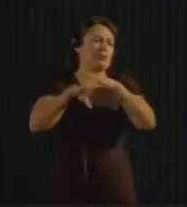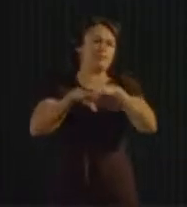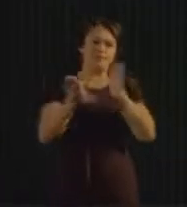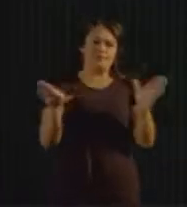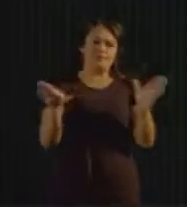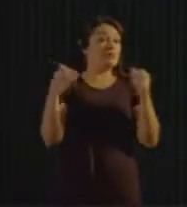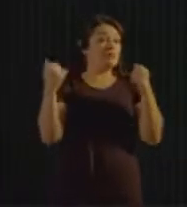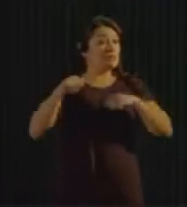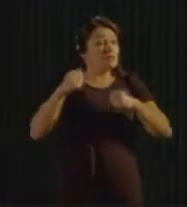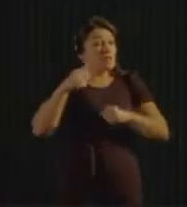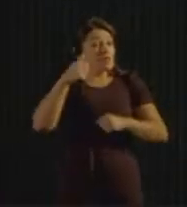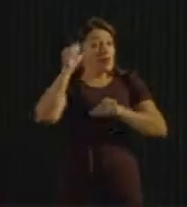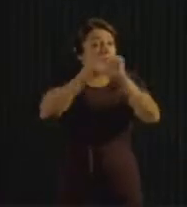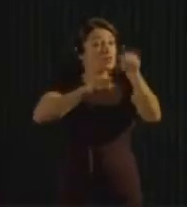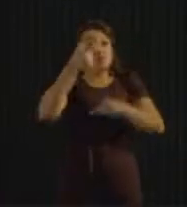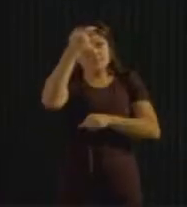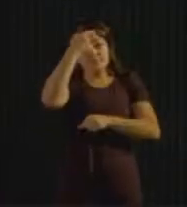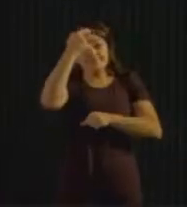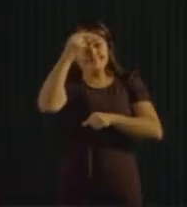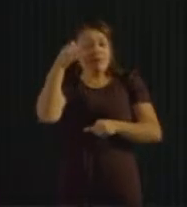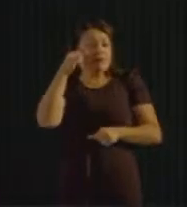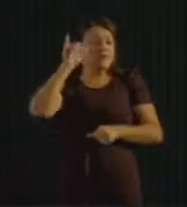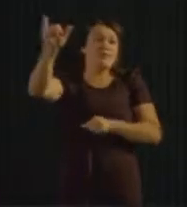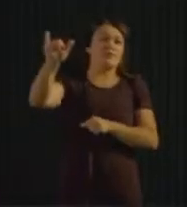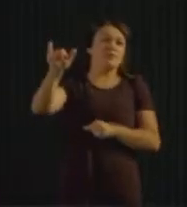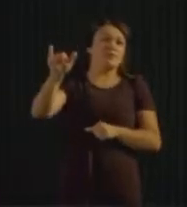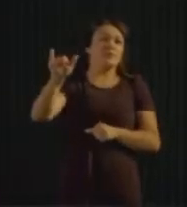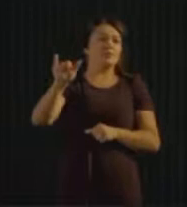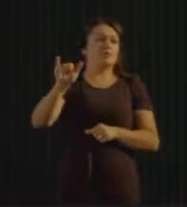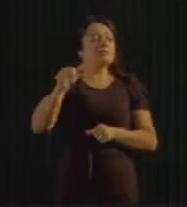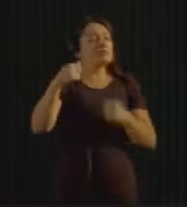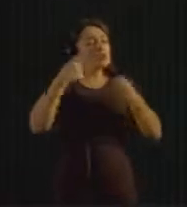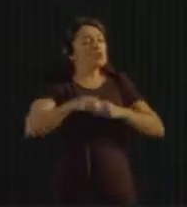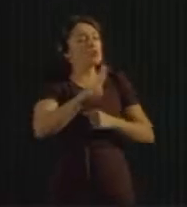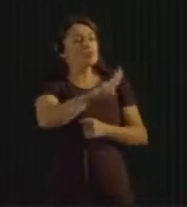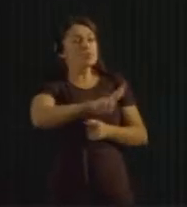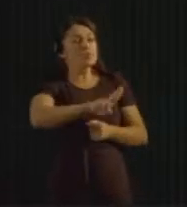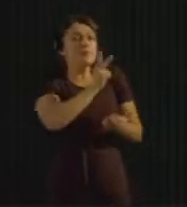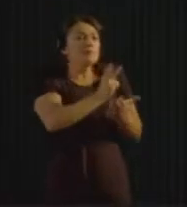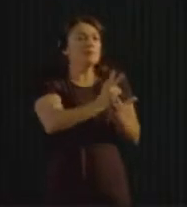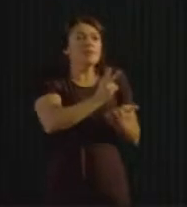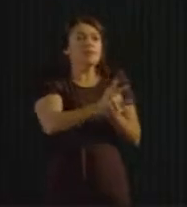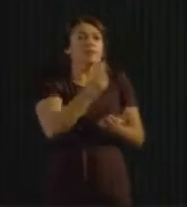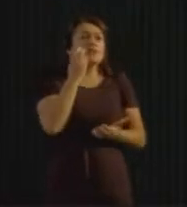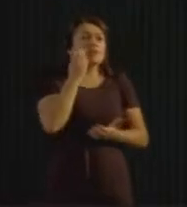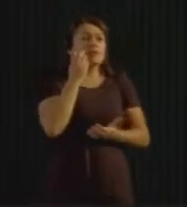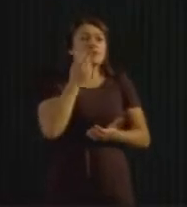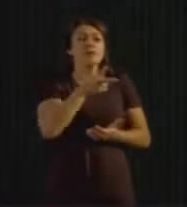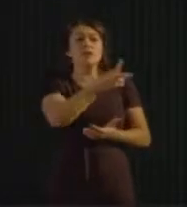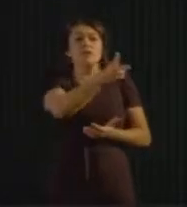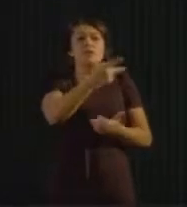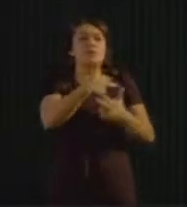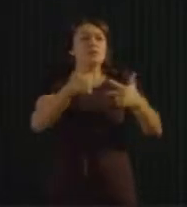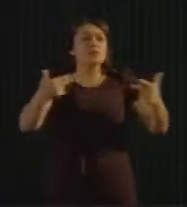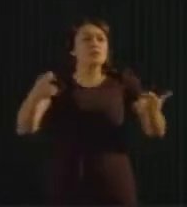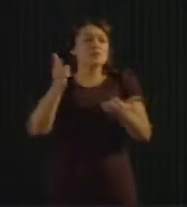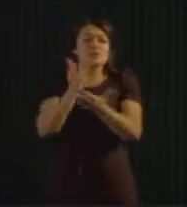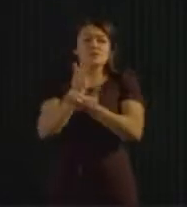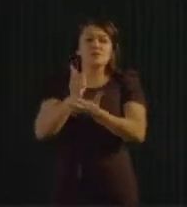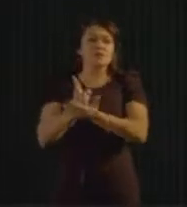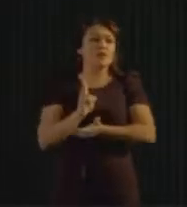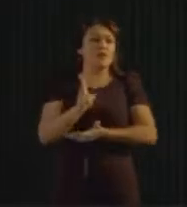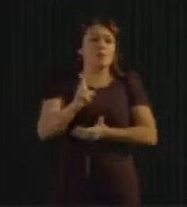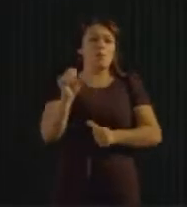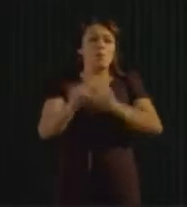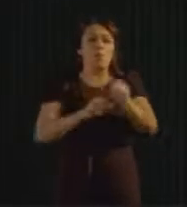So we need to be a little bit more careful with our consumption. We cannot tell people that suddenly get money to say, no,